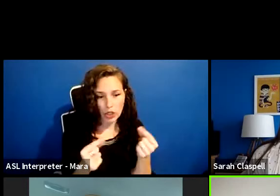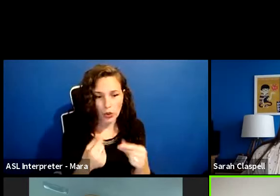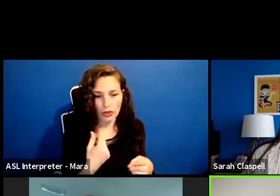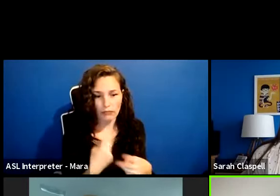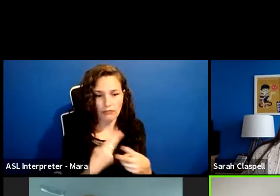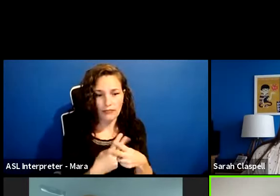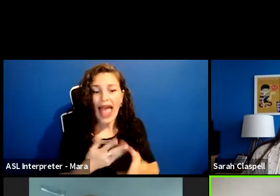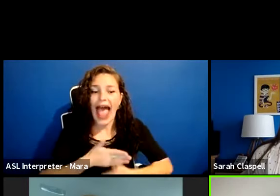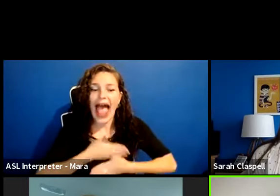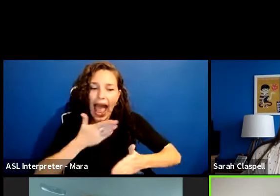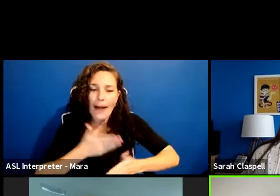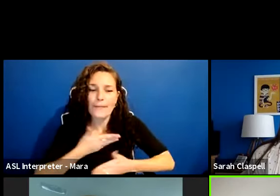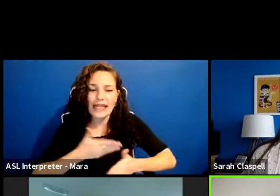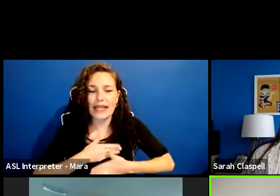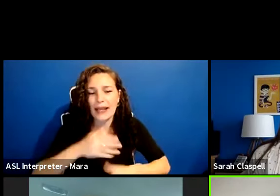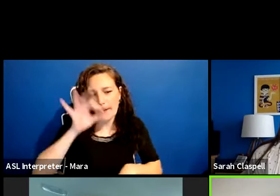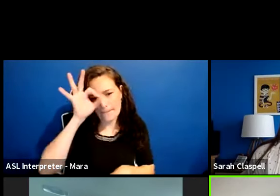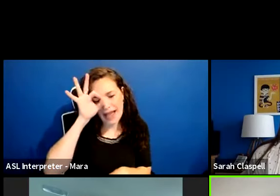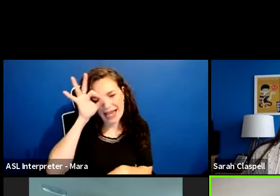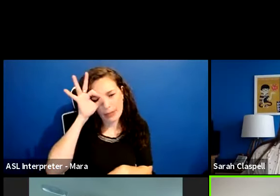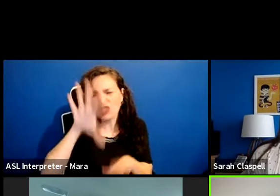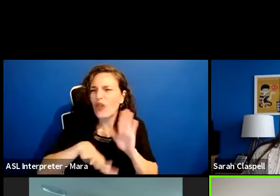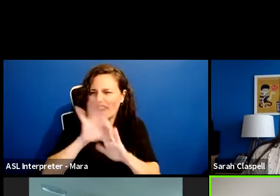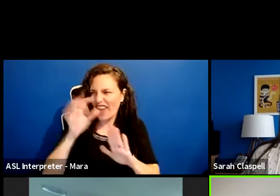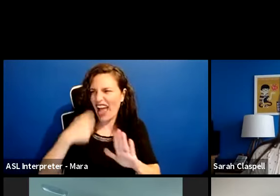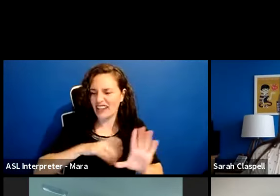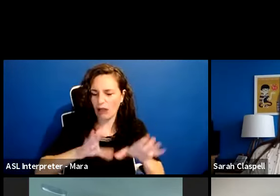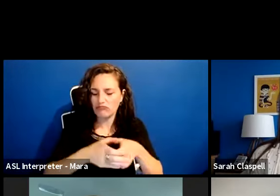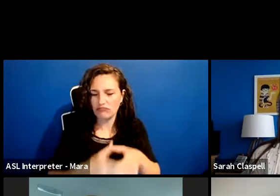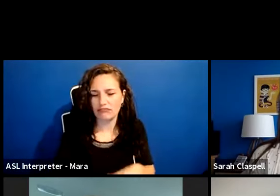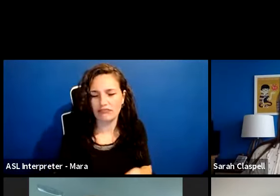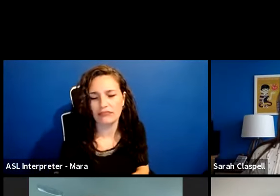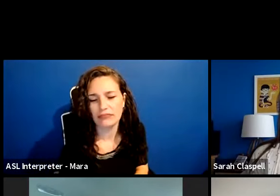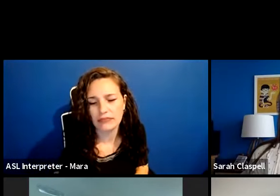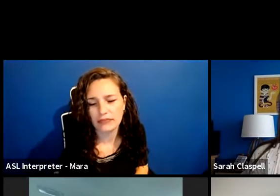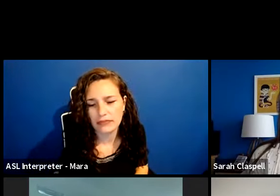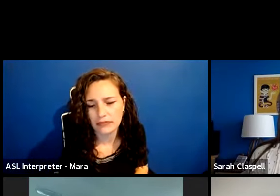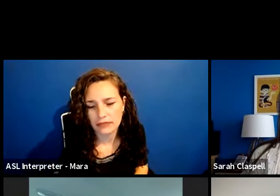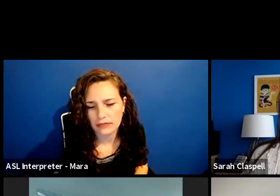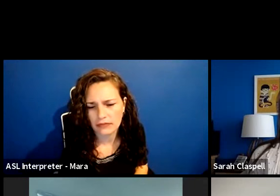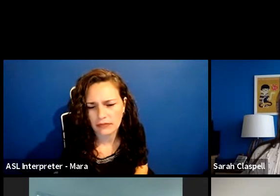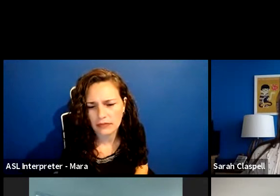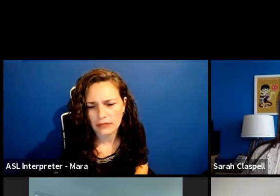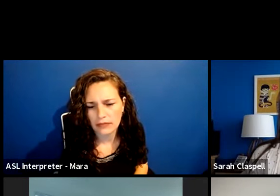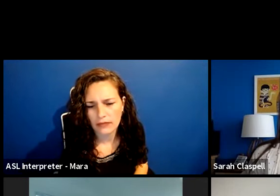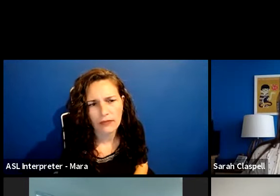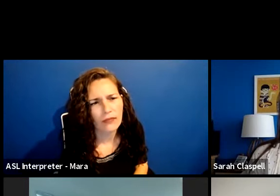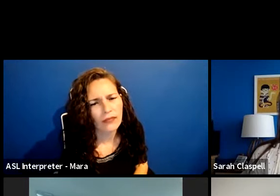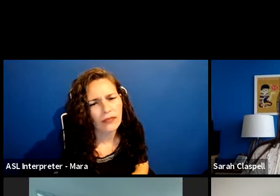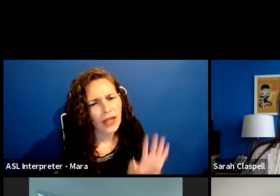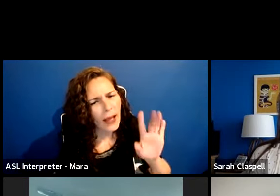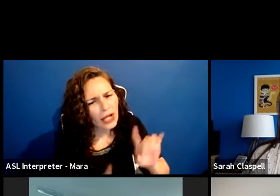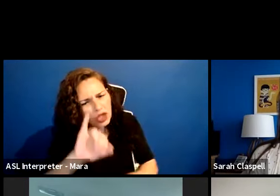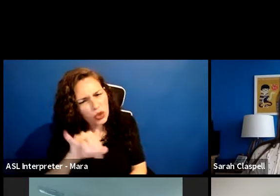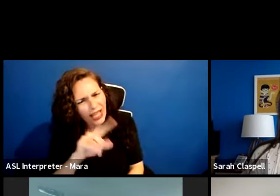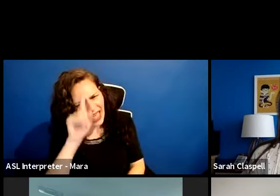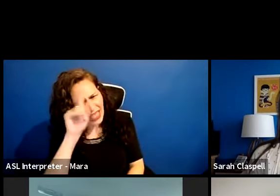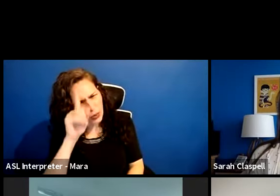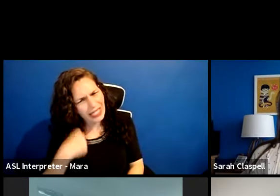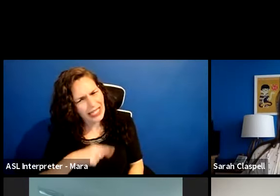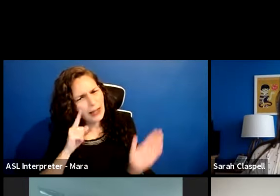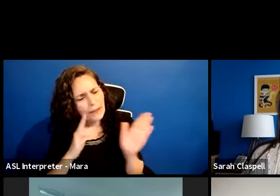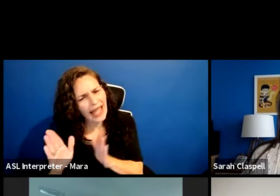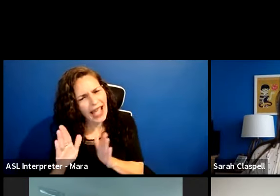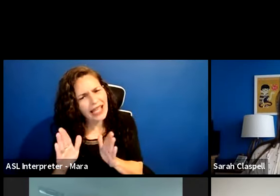pineapples. That you could find us everywhere with that. I think we're supposed to be planning the safety protocol for the little school dance, but I